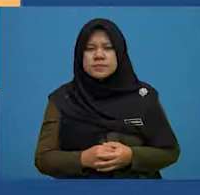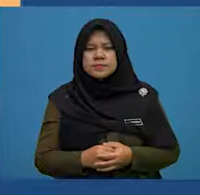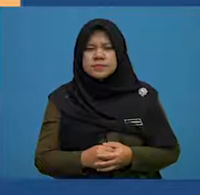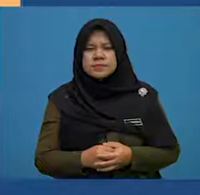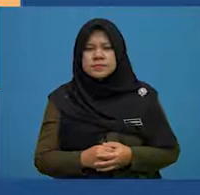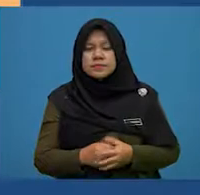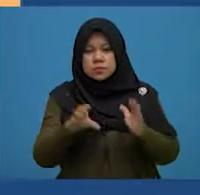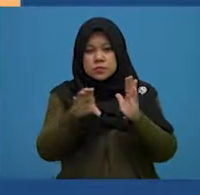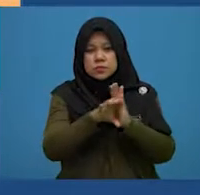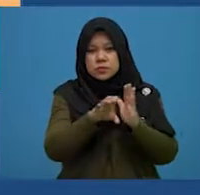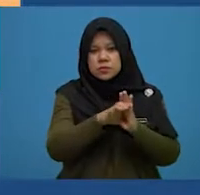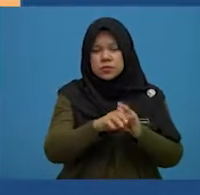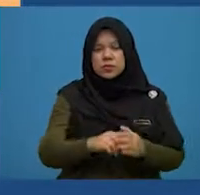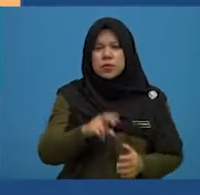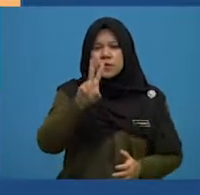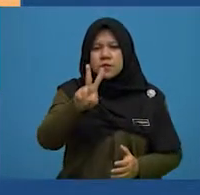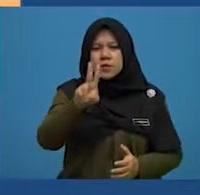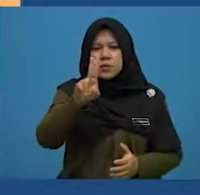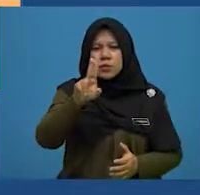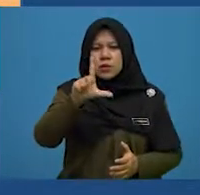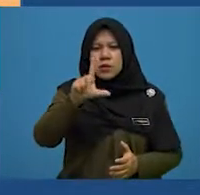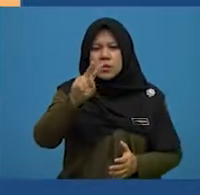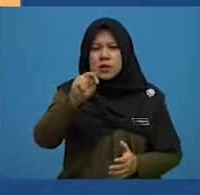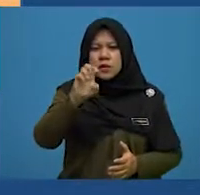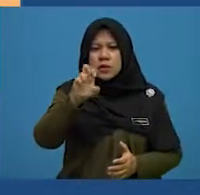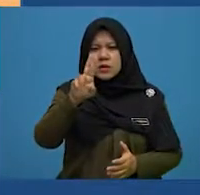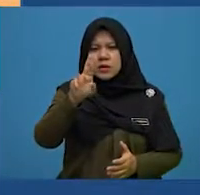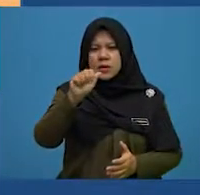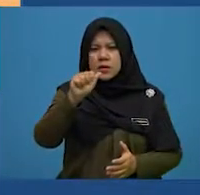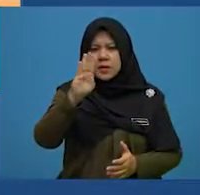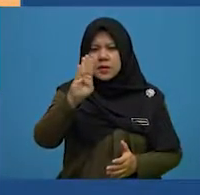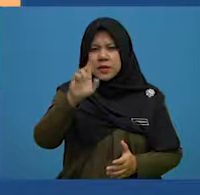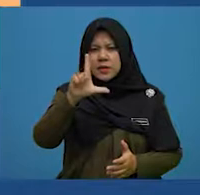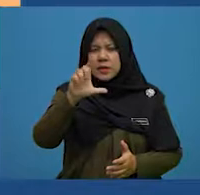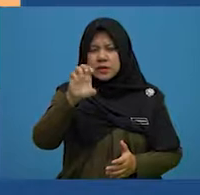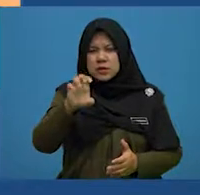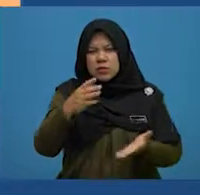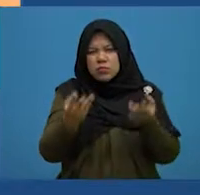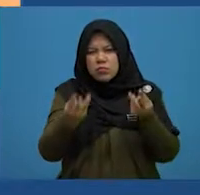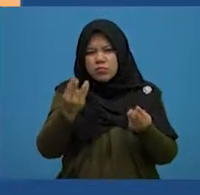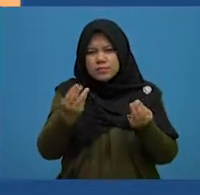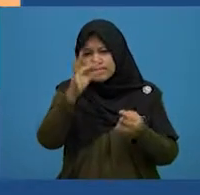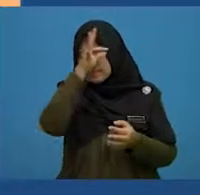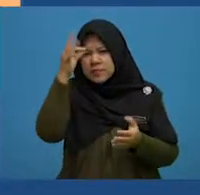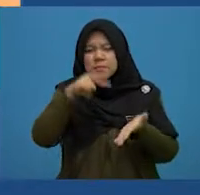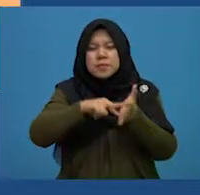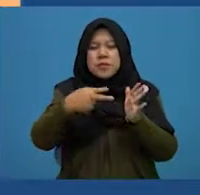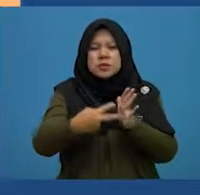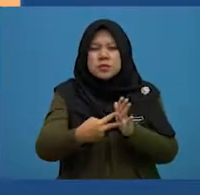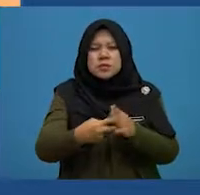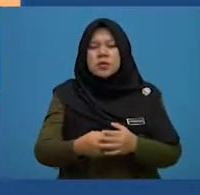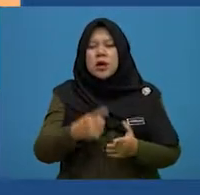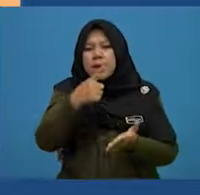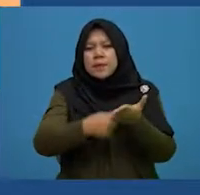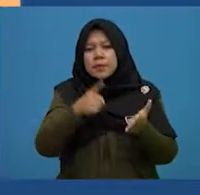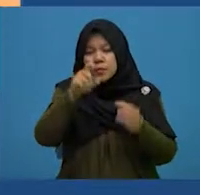Let's look at the word vulnerable. You may not know the meaning of this word. So what